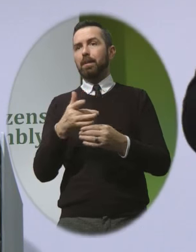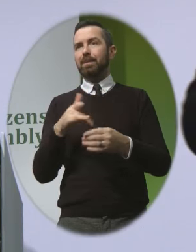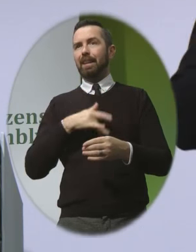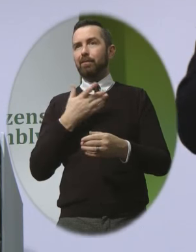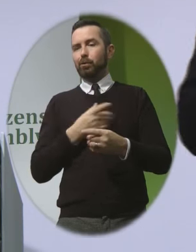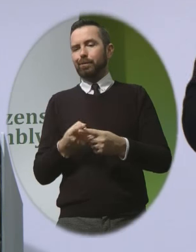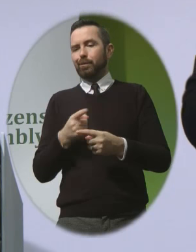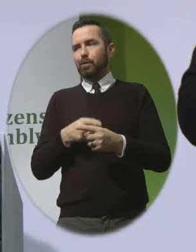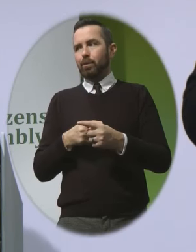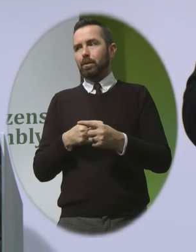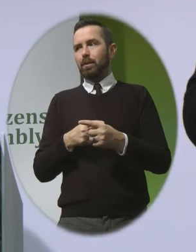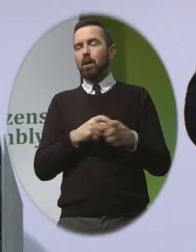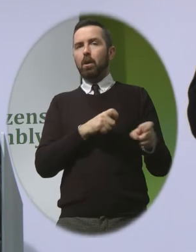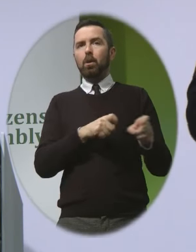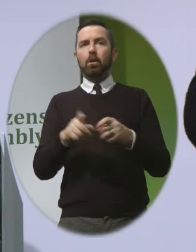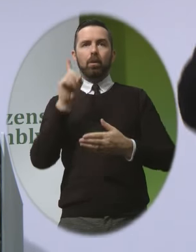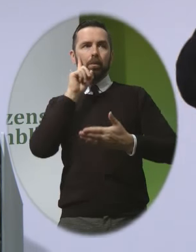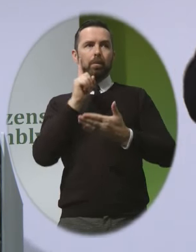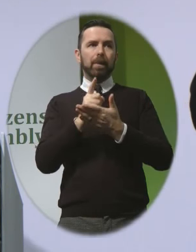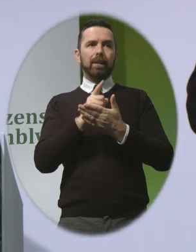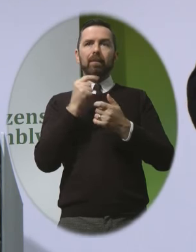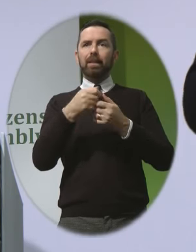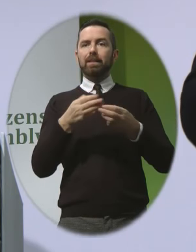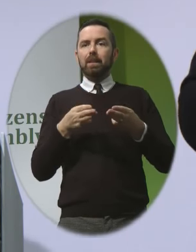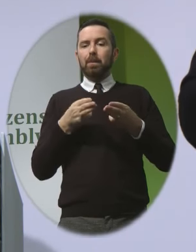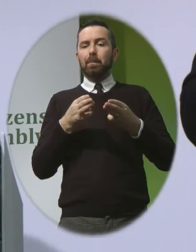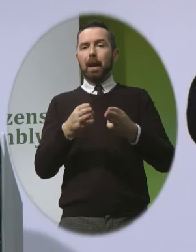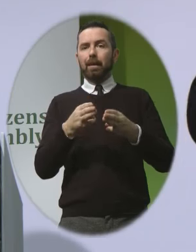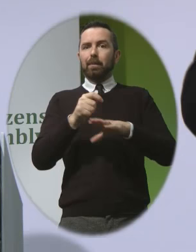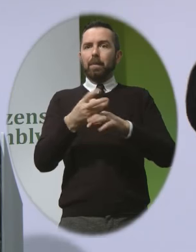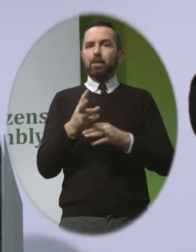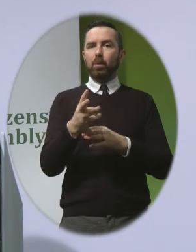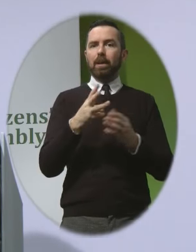believe that this care is a pathway to healing where abortion is not